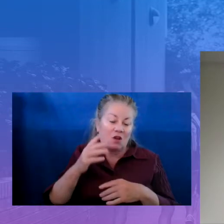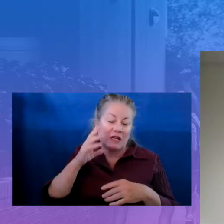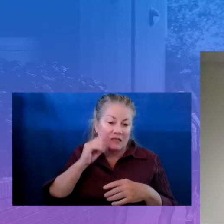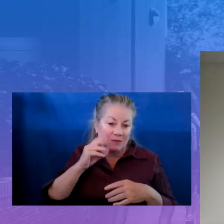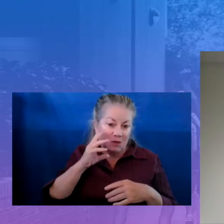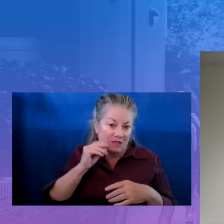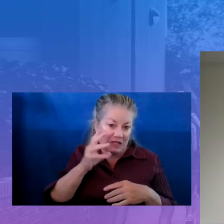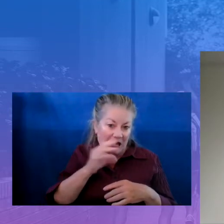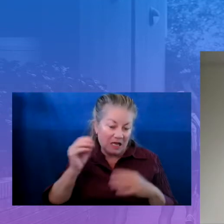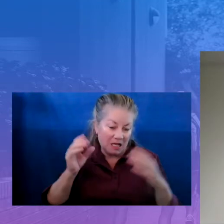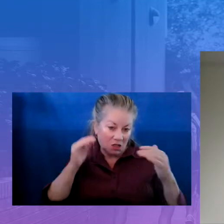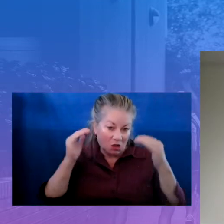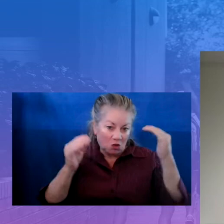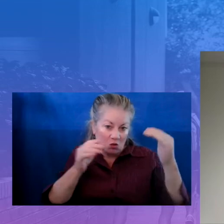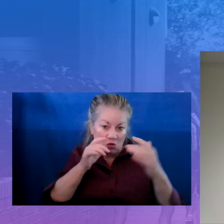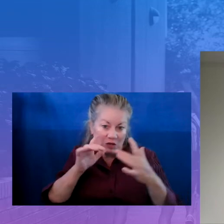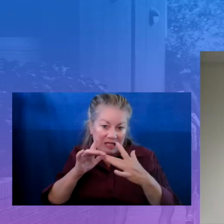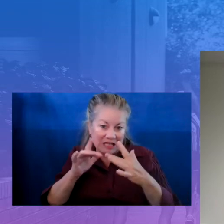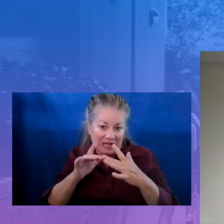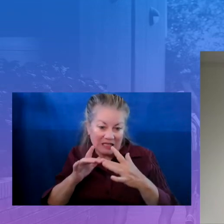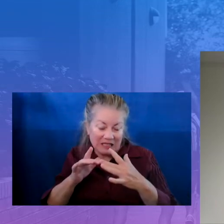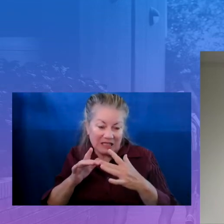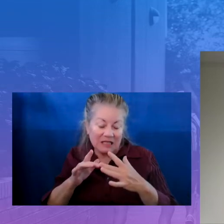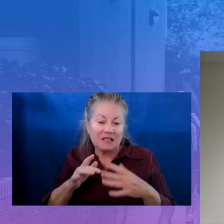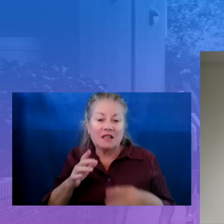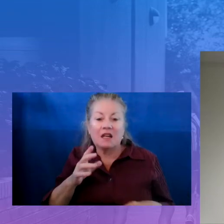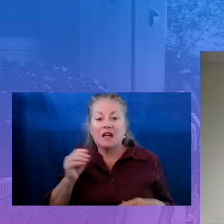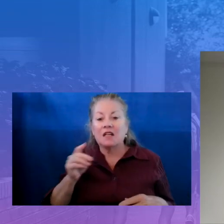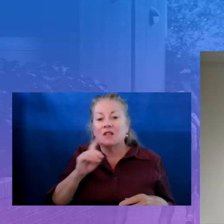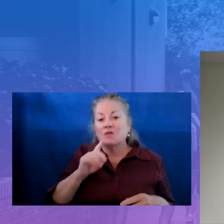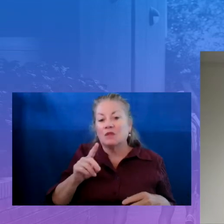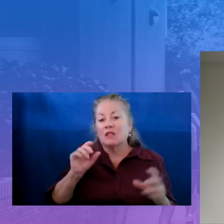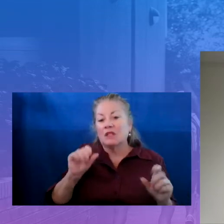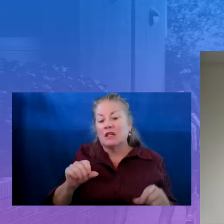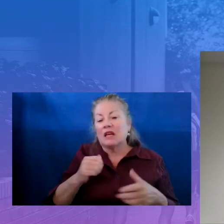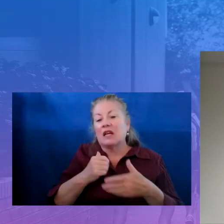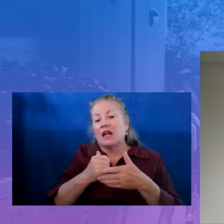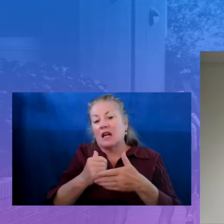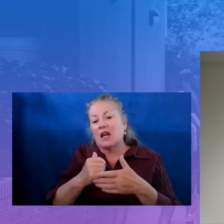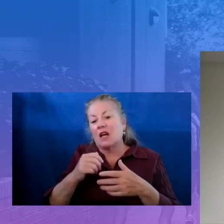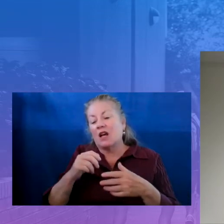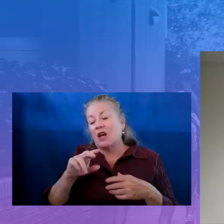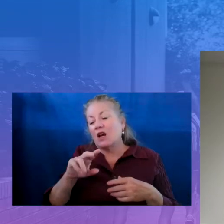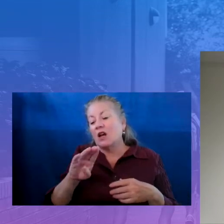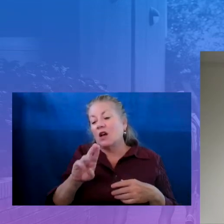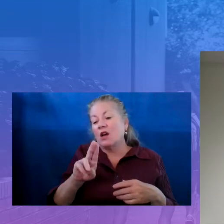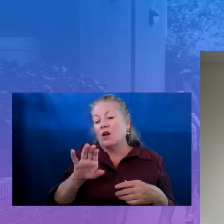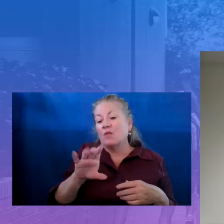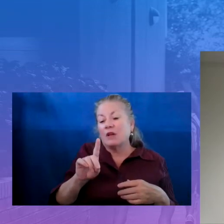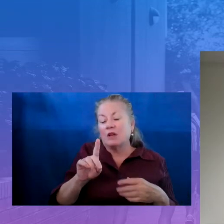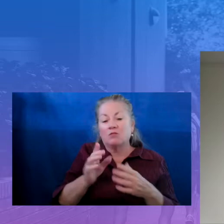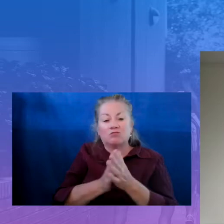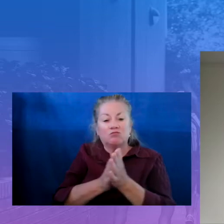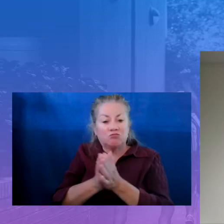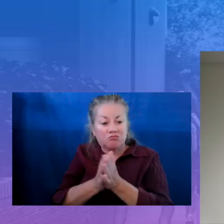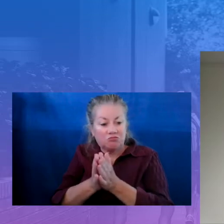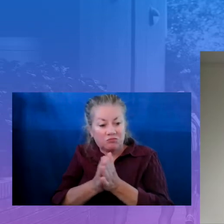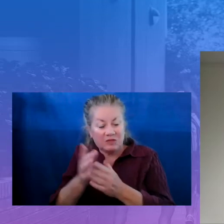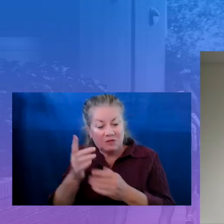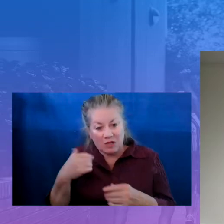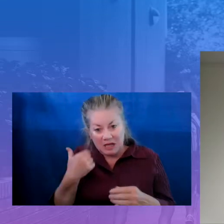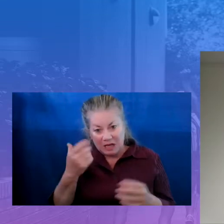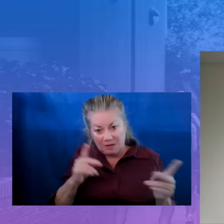them and really can help build and drive that engagement for young people across the summer and into